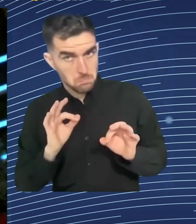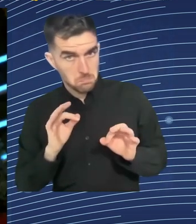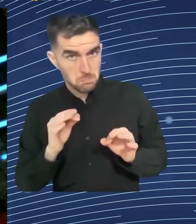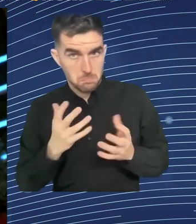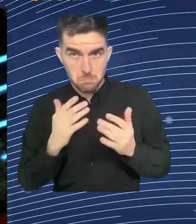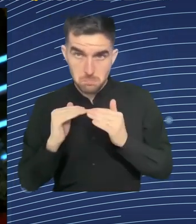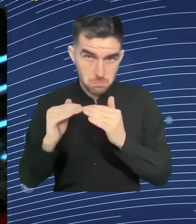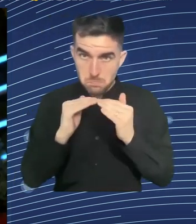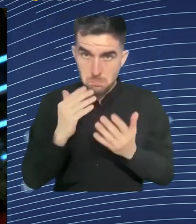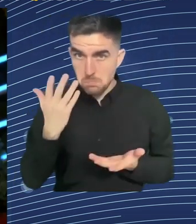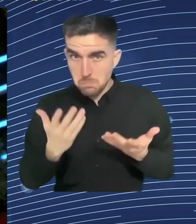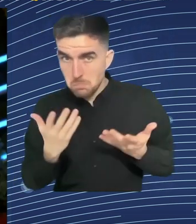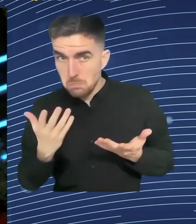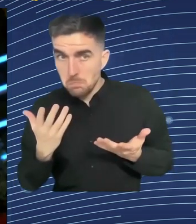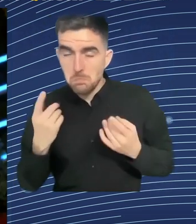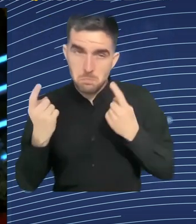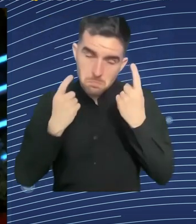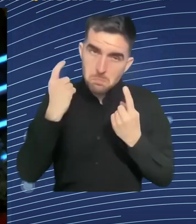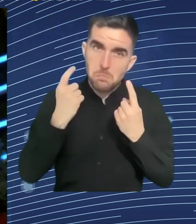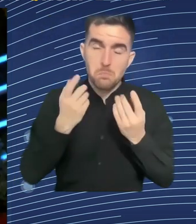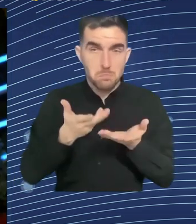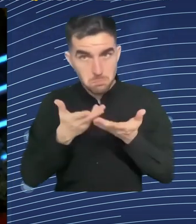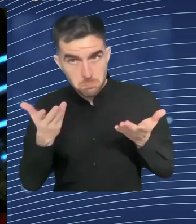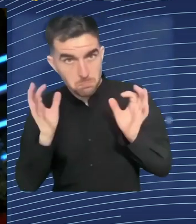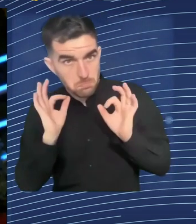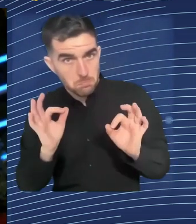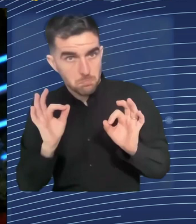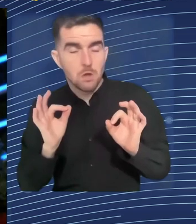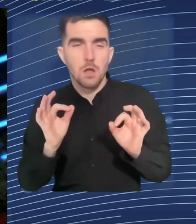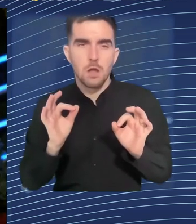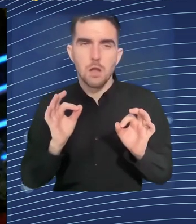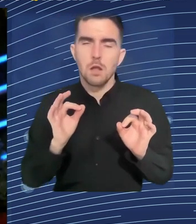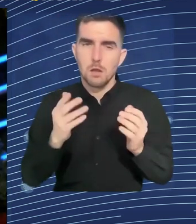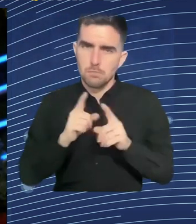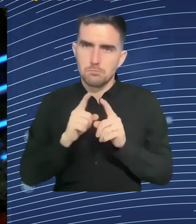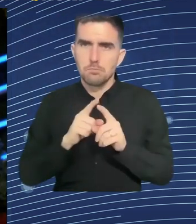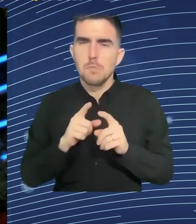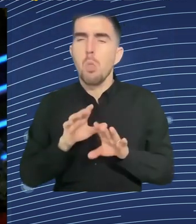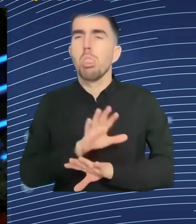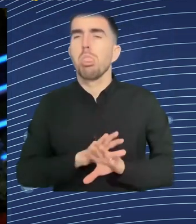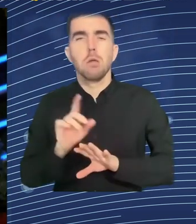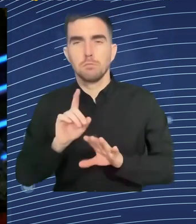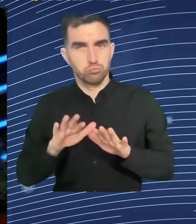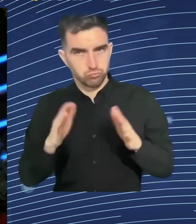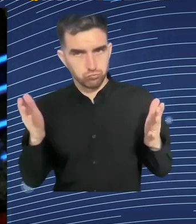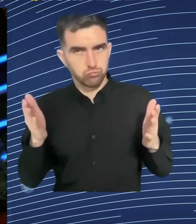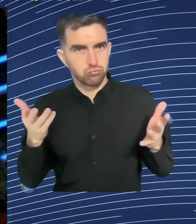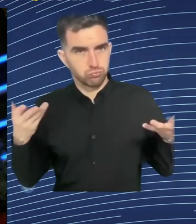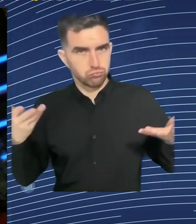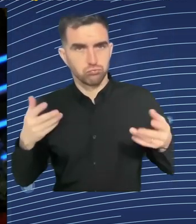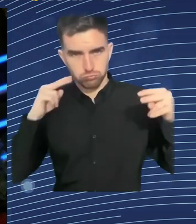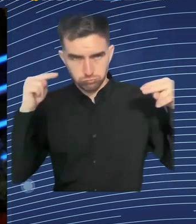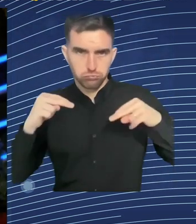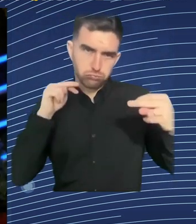ethics in AI in general is this misconception that it is a technical problem to solve, that we are only